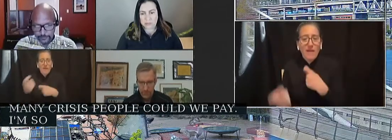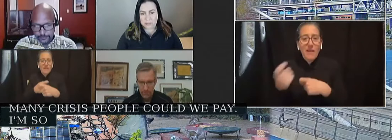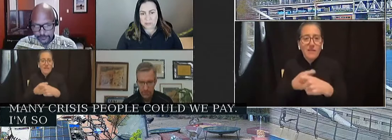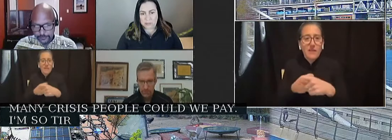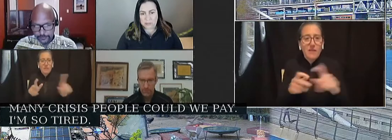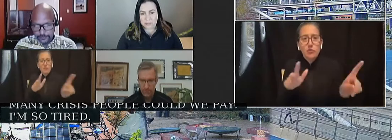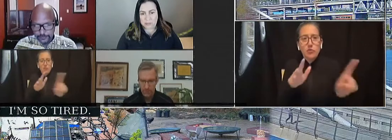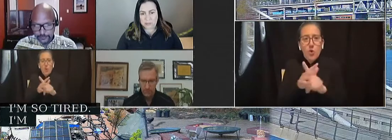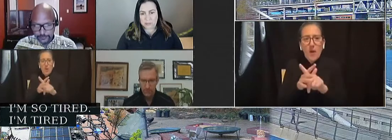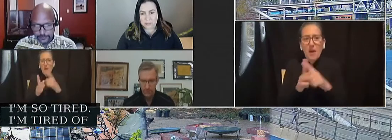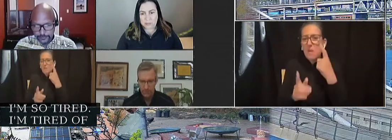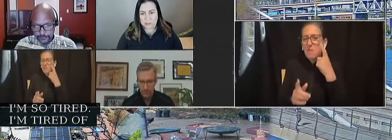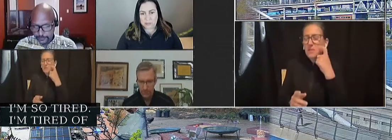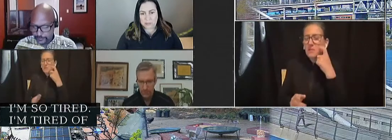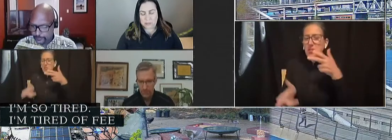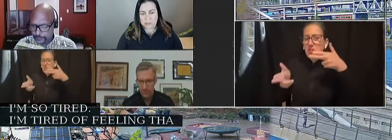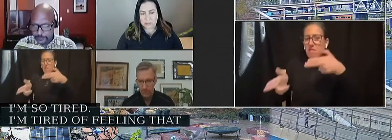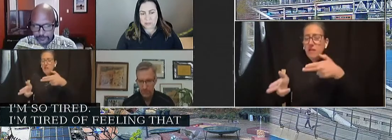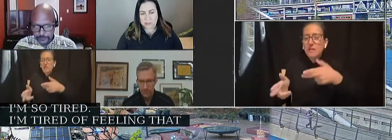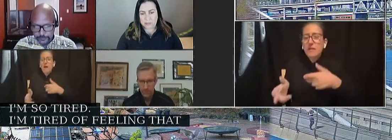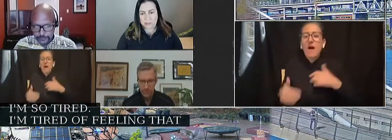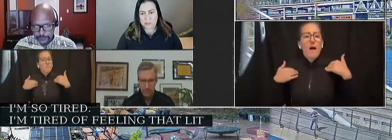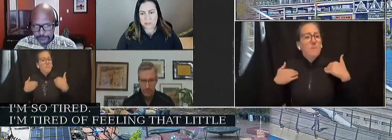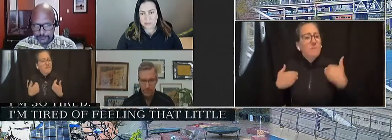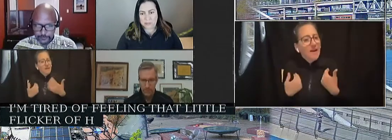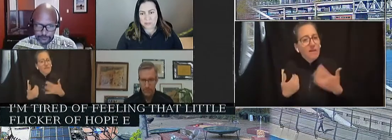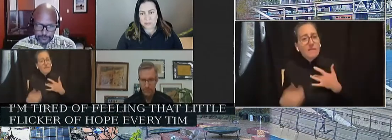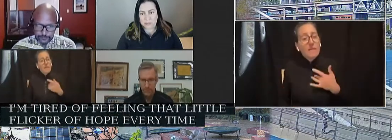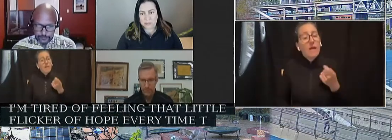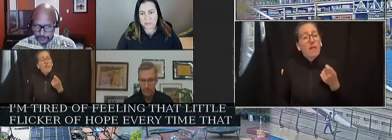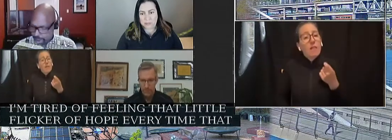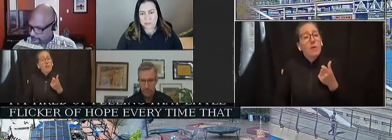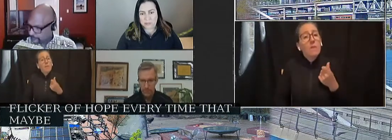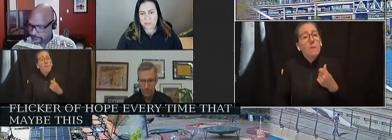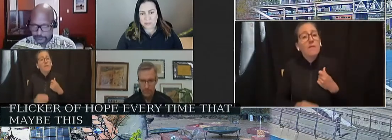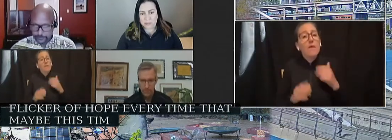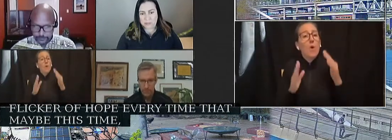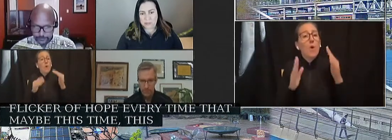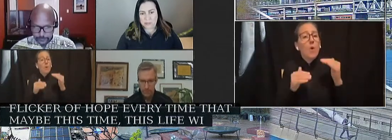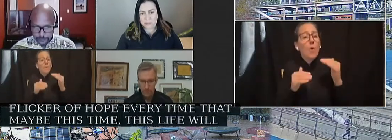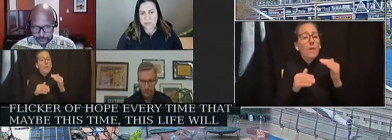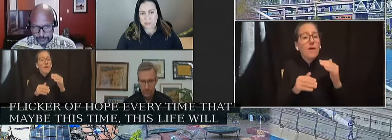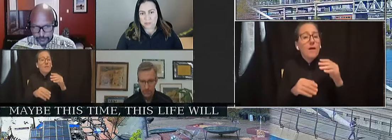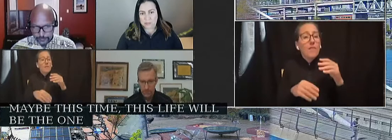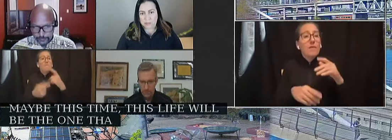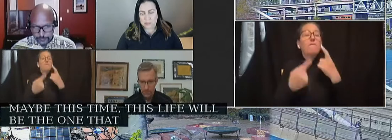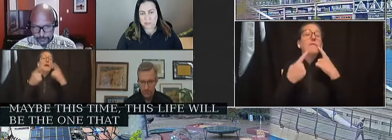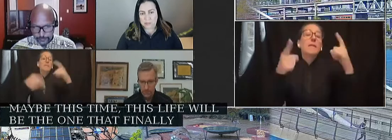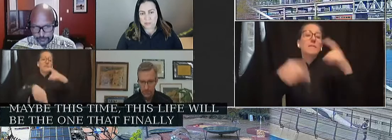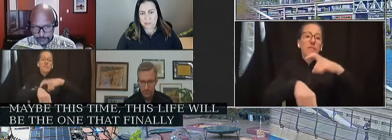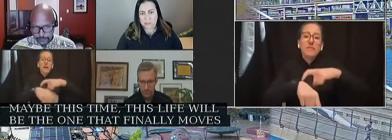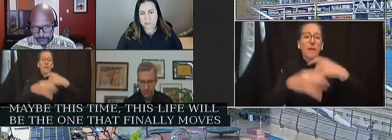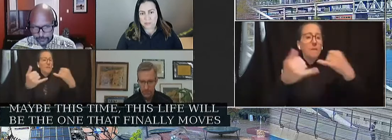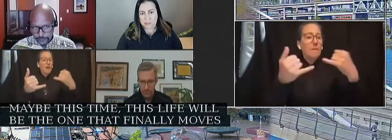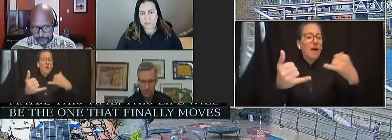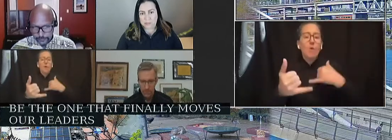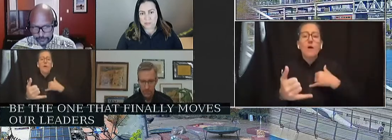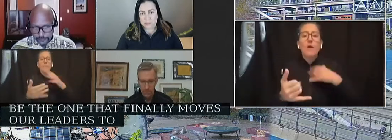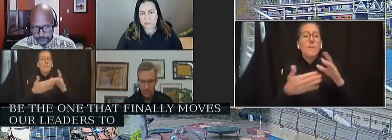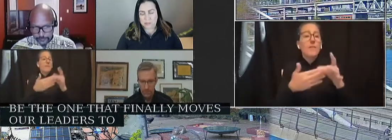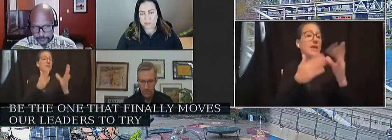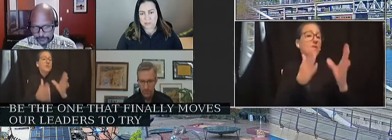tired of feeling that little flicker of hope every time that maybe this time, this life will be the one that finally moves our leaders to try something different,